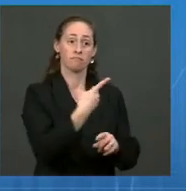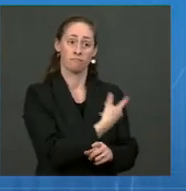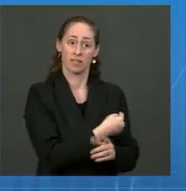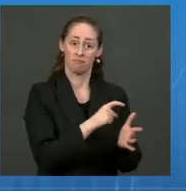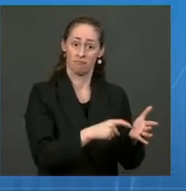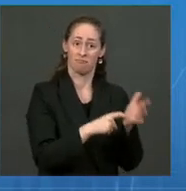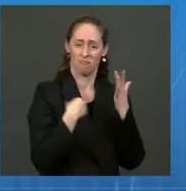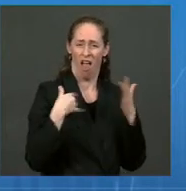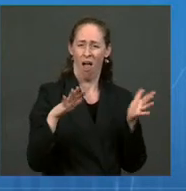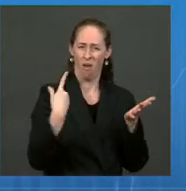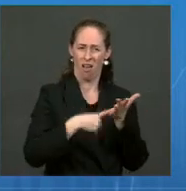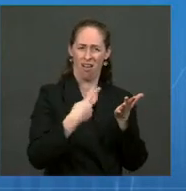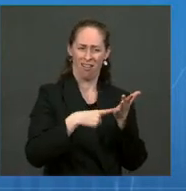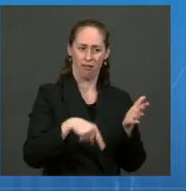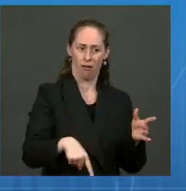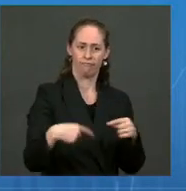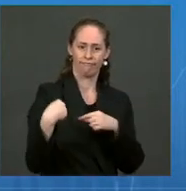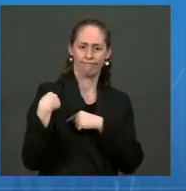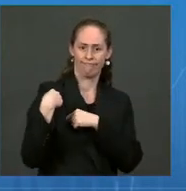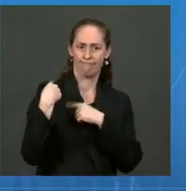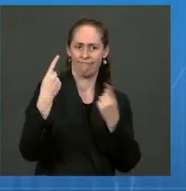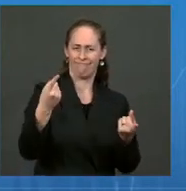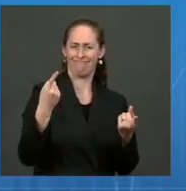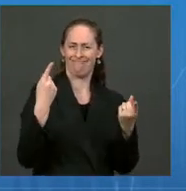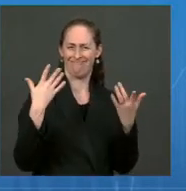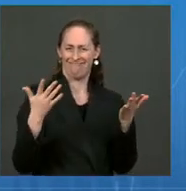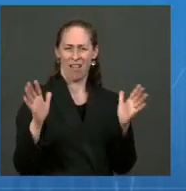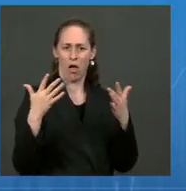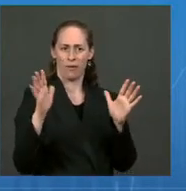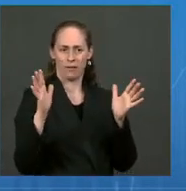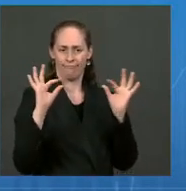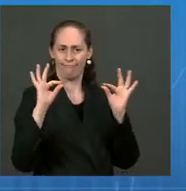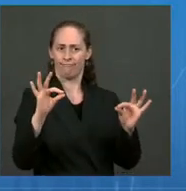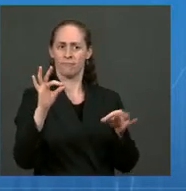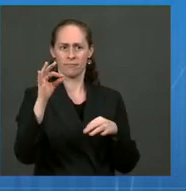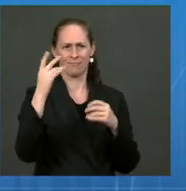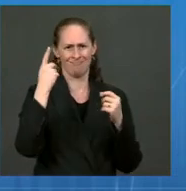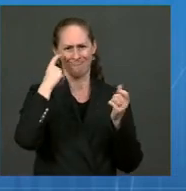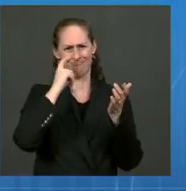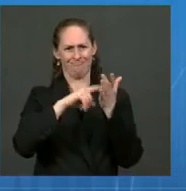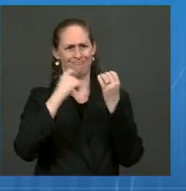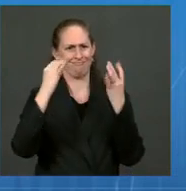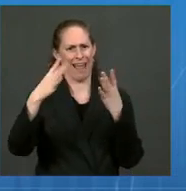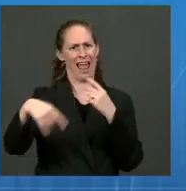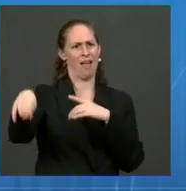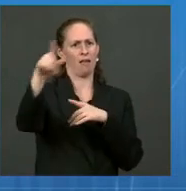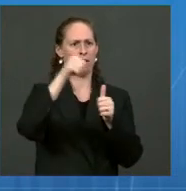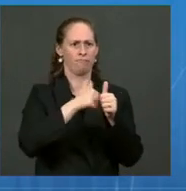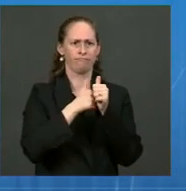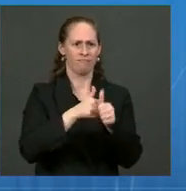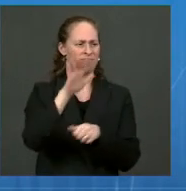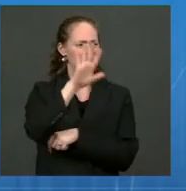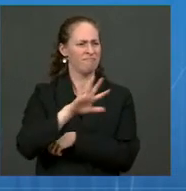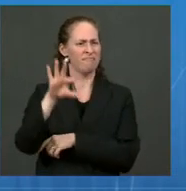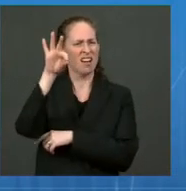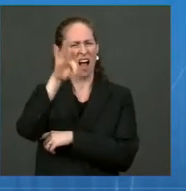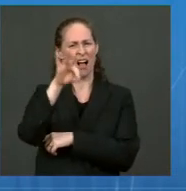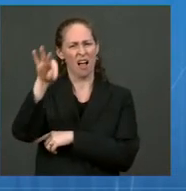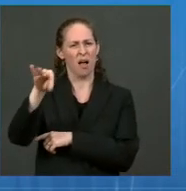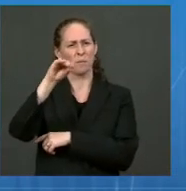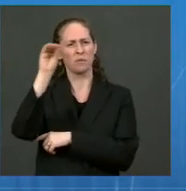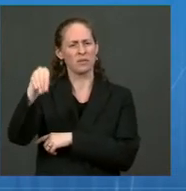work. First adopters have seen very strong compliance, 99 percent at United Airlines,